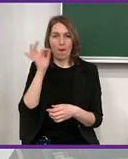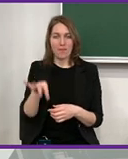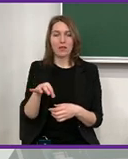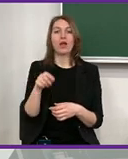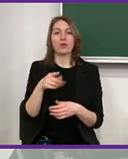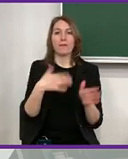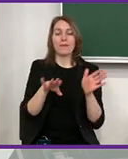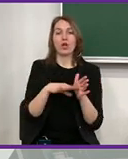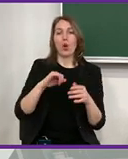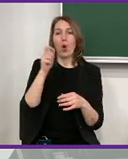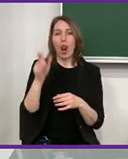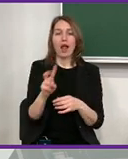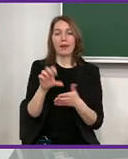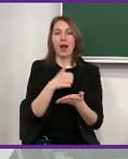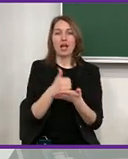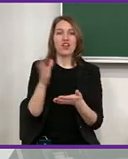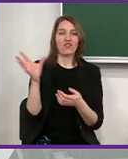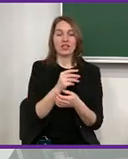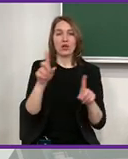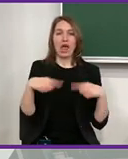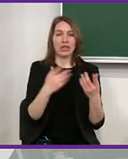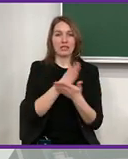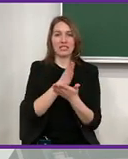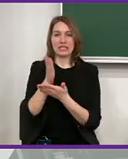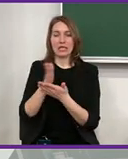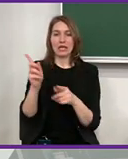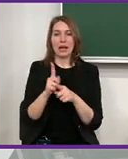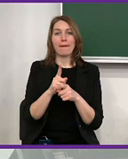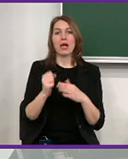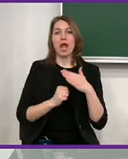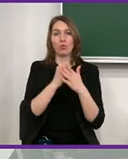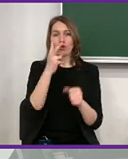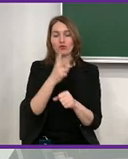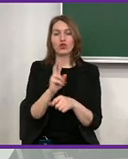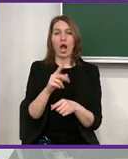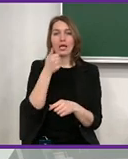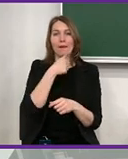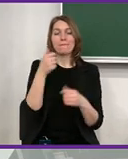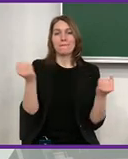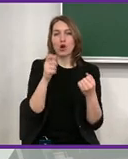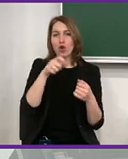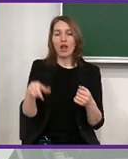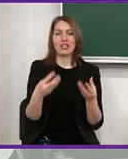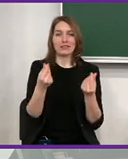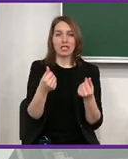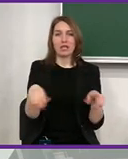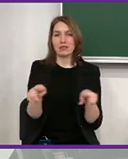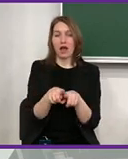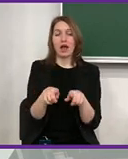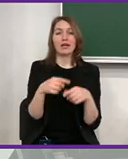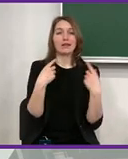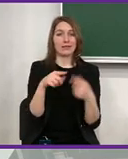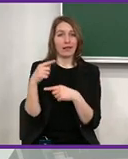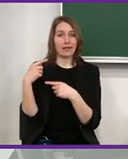this is not a competence of just one unit. Colleagues from all development directions participated